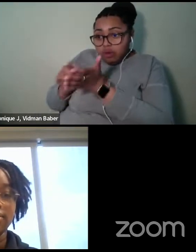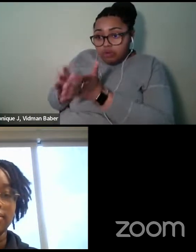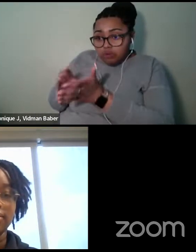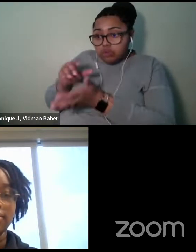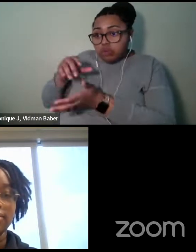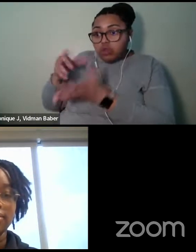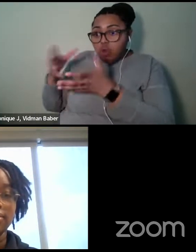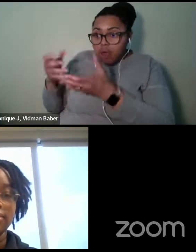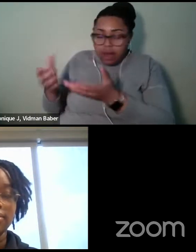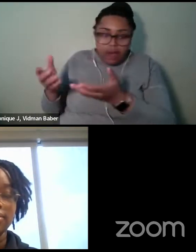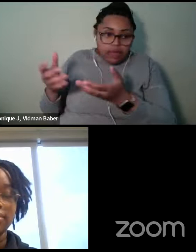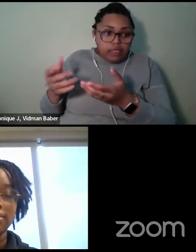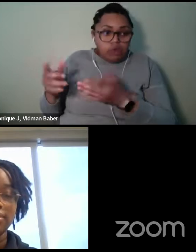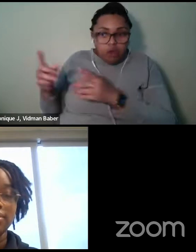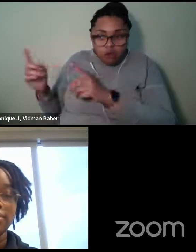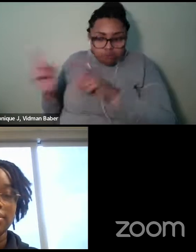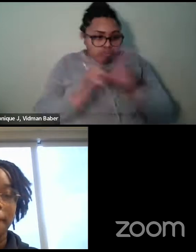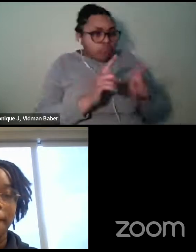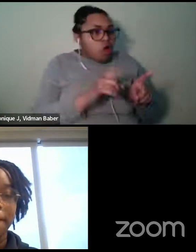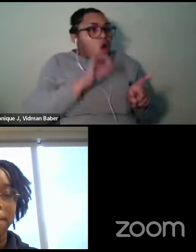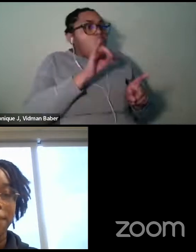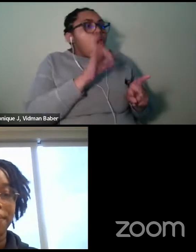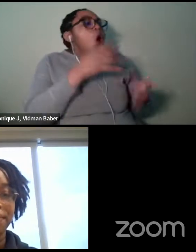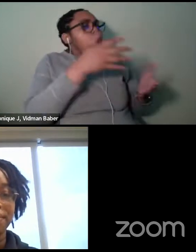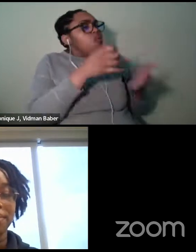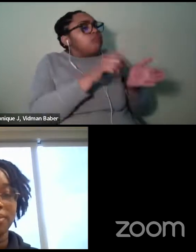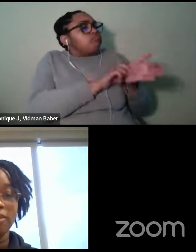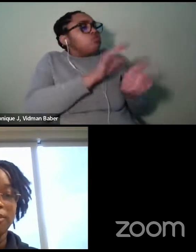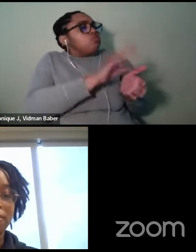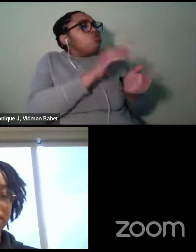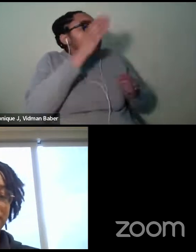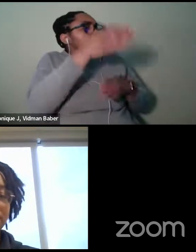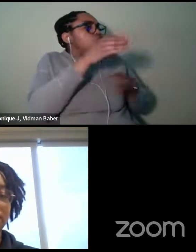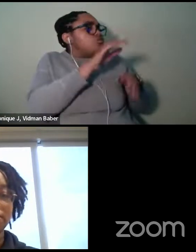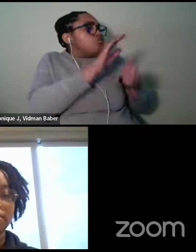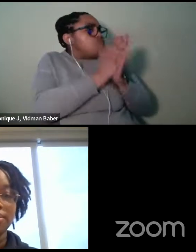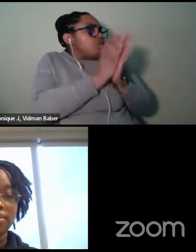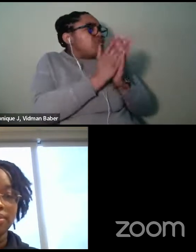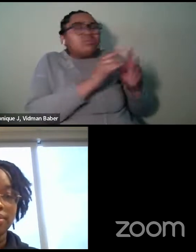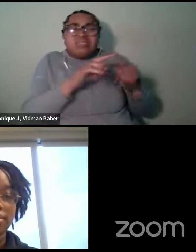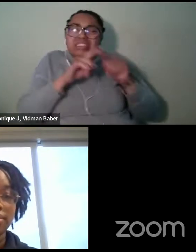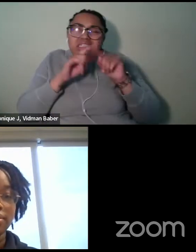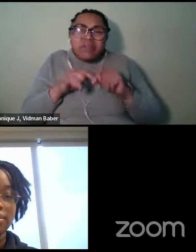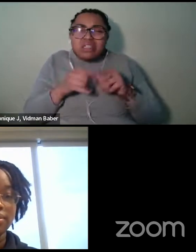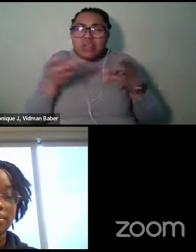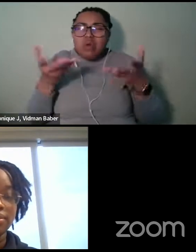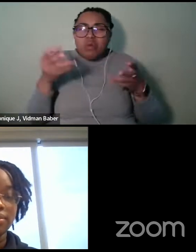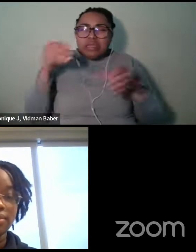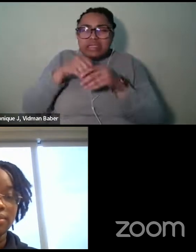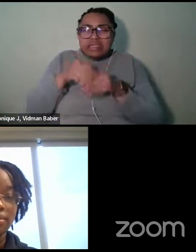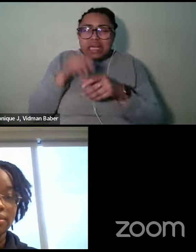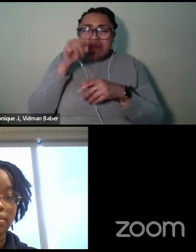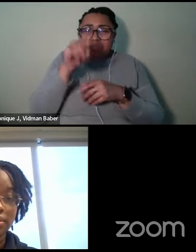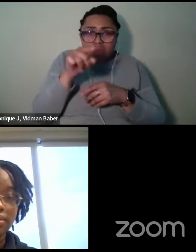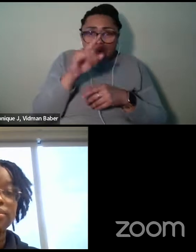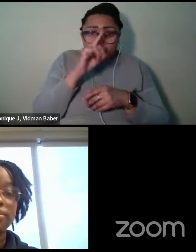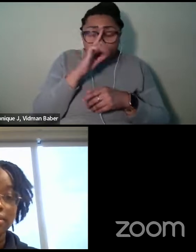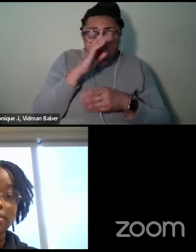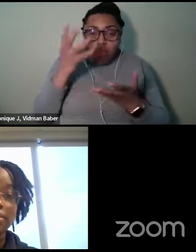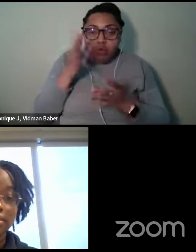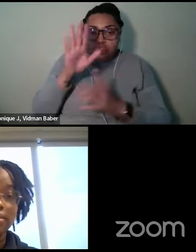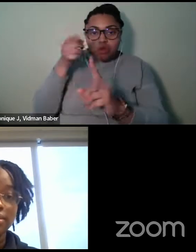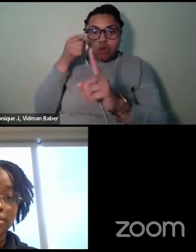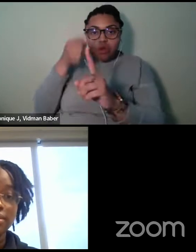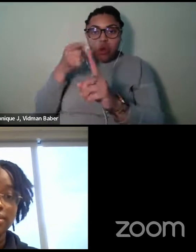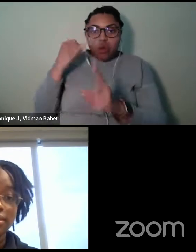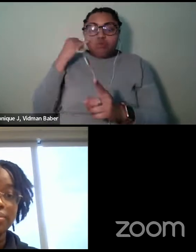there are different avenues. It just depends on, you know, what you have inside you and what your, your goal is and dream